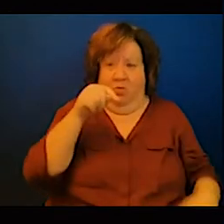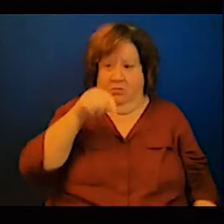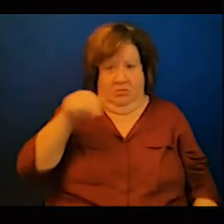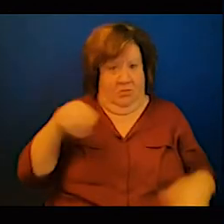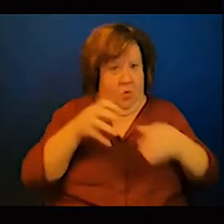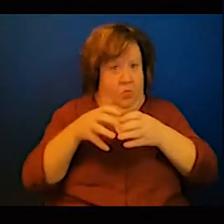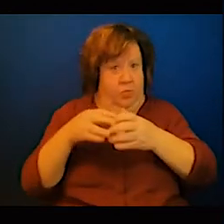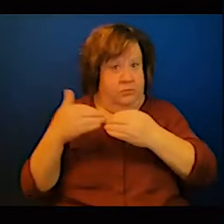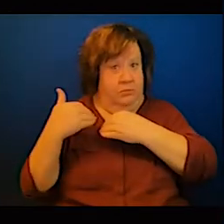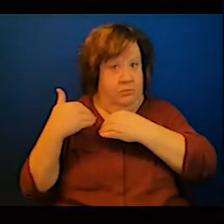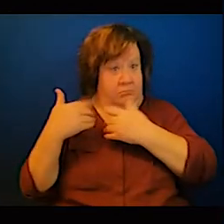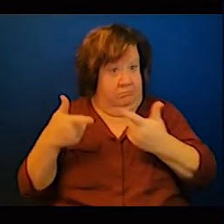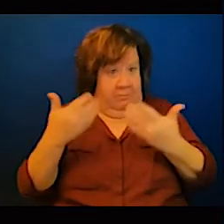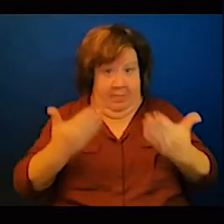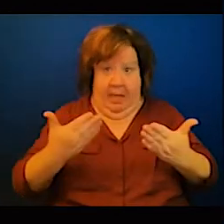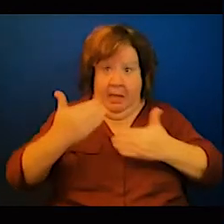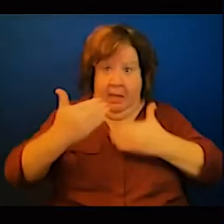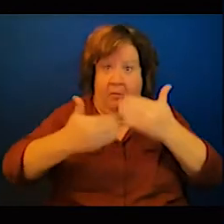are talking about